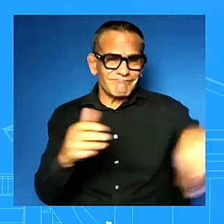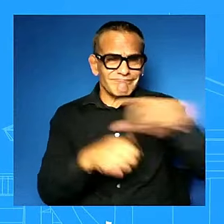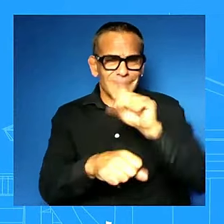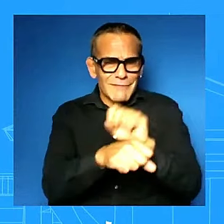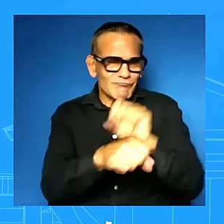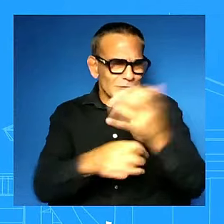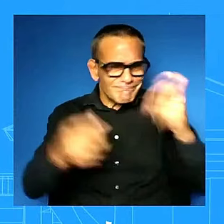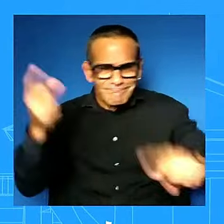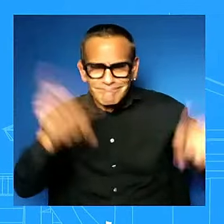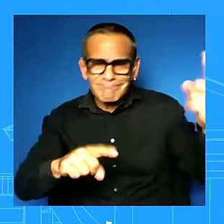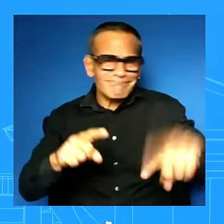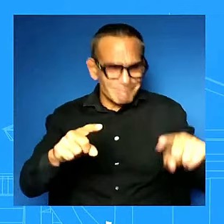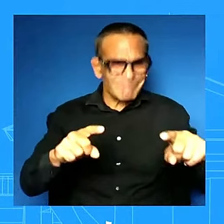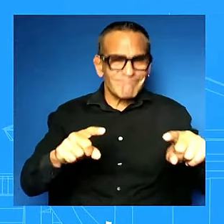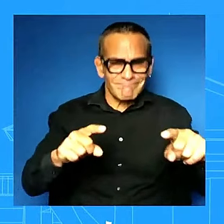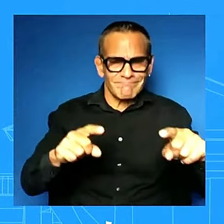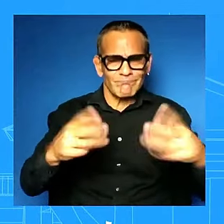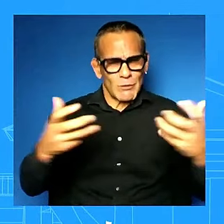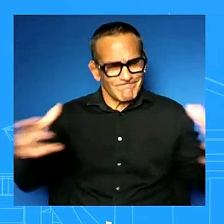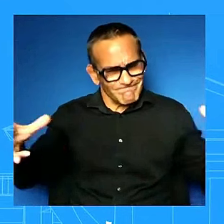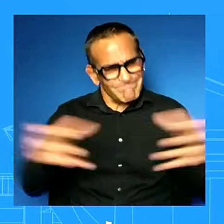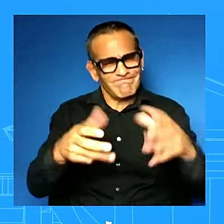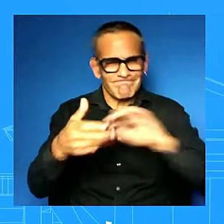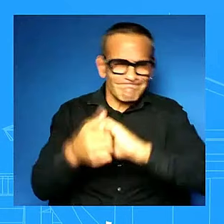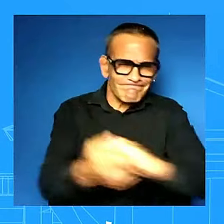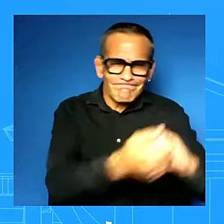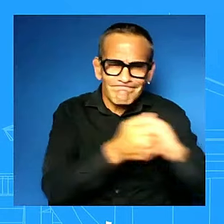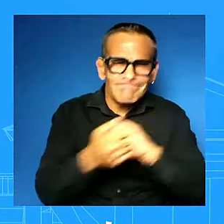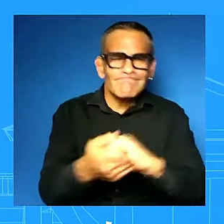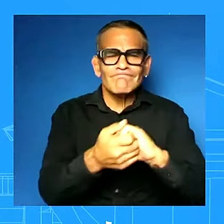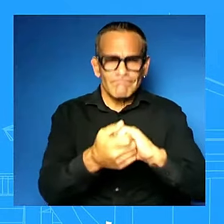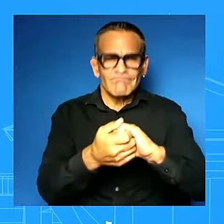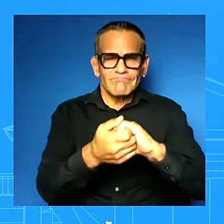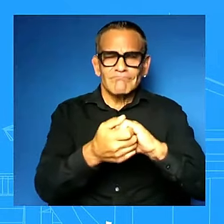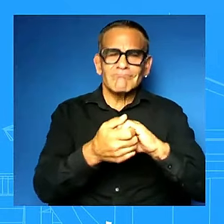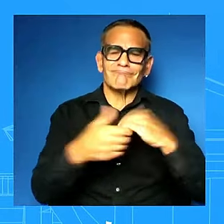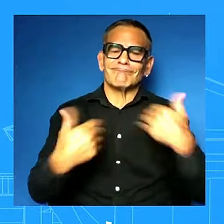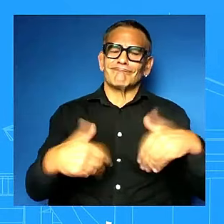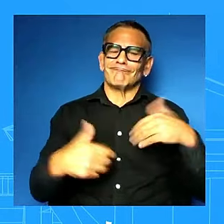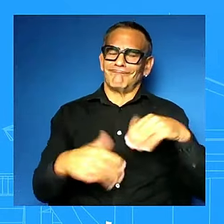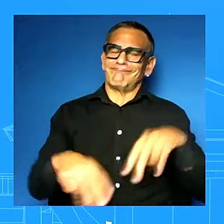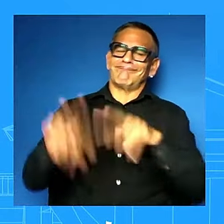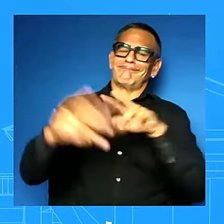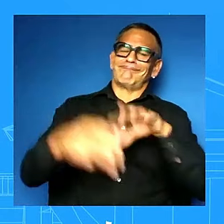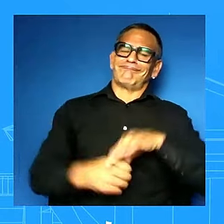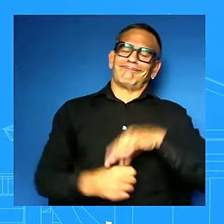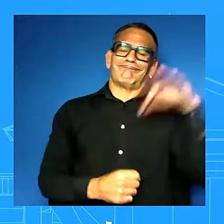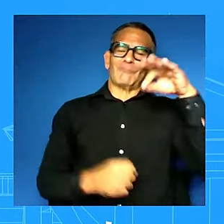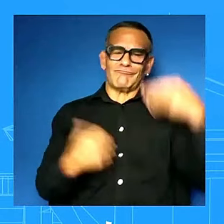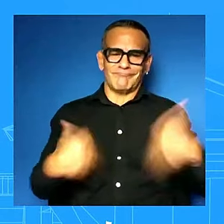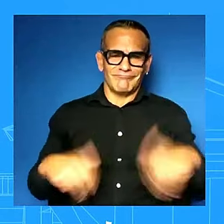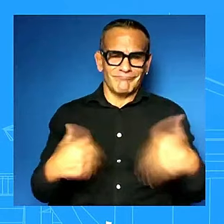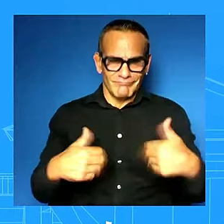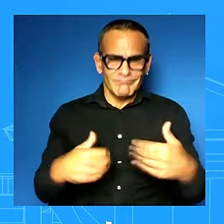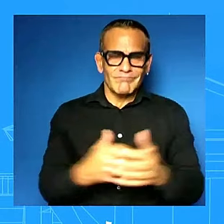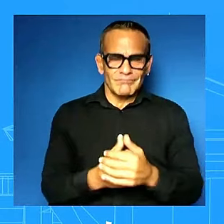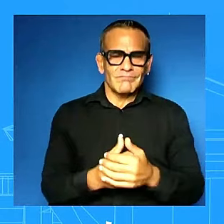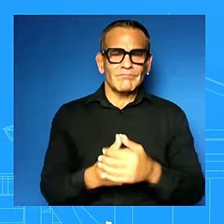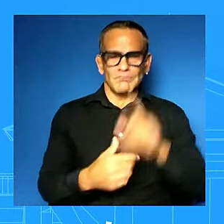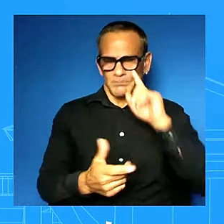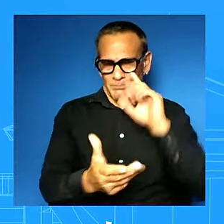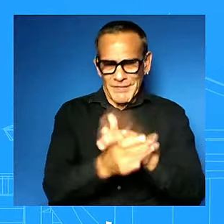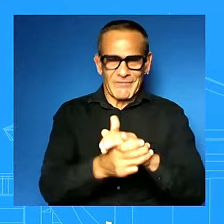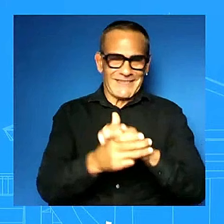good faith way and so that's what we believe that's what this administration believes and so we are going to encourage both parties